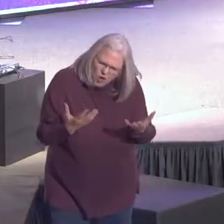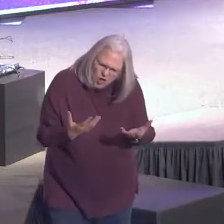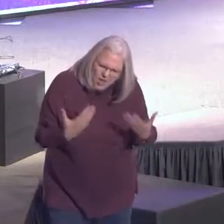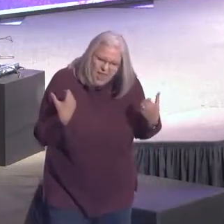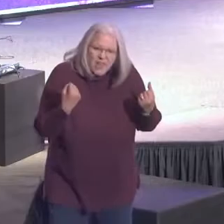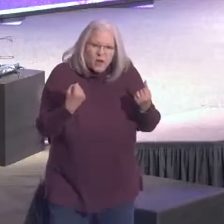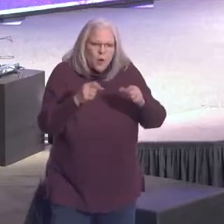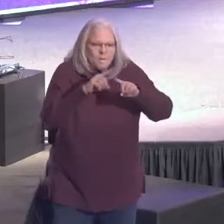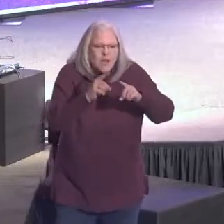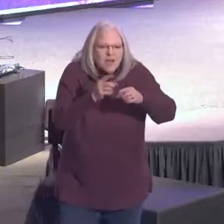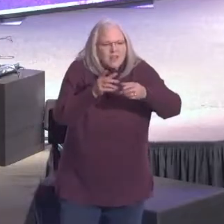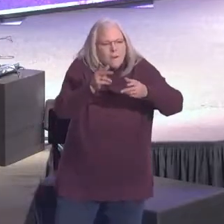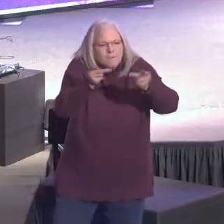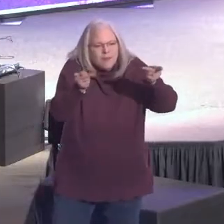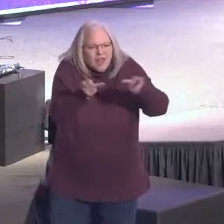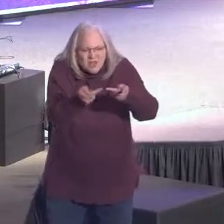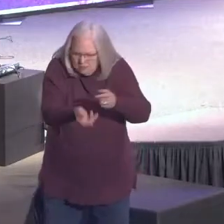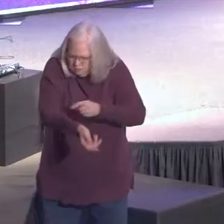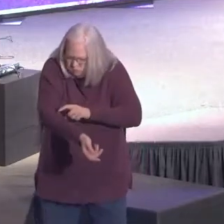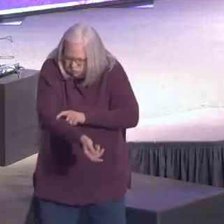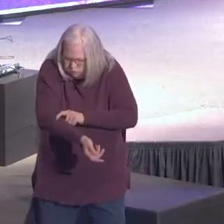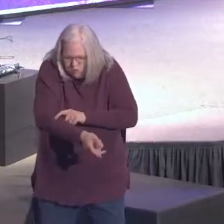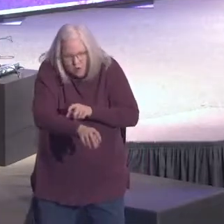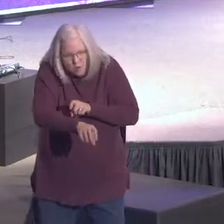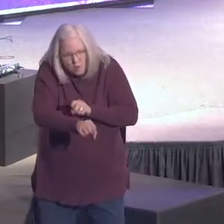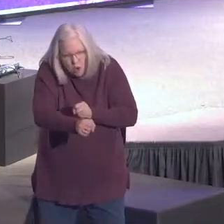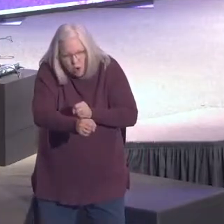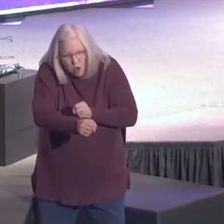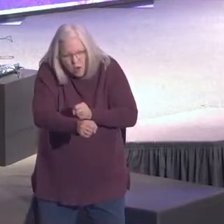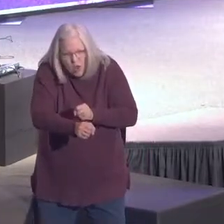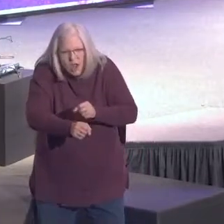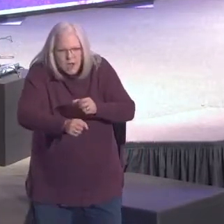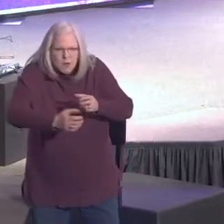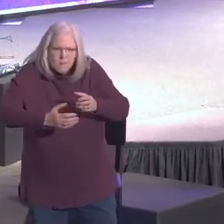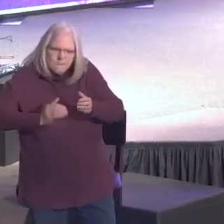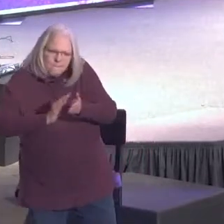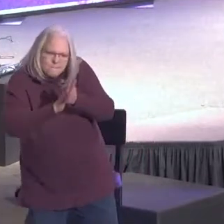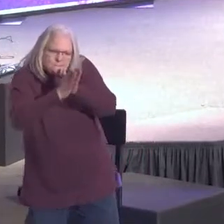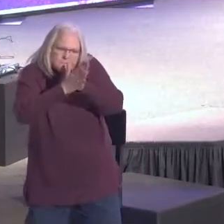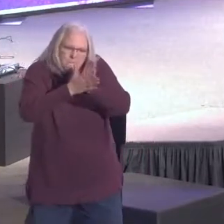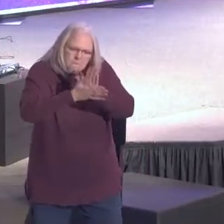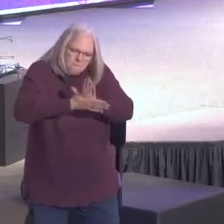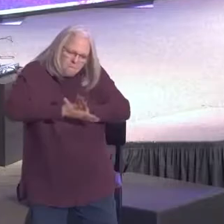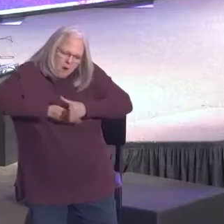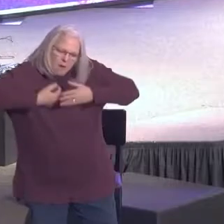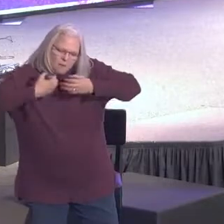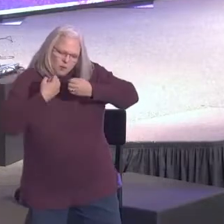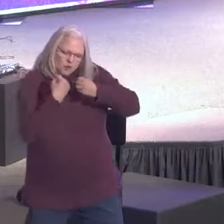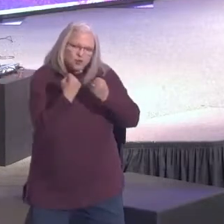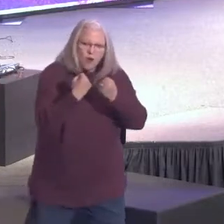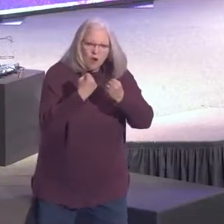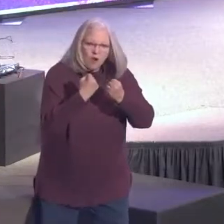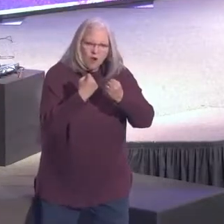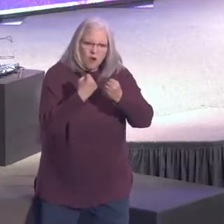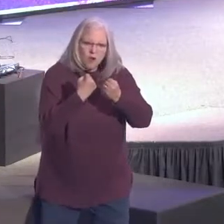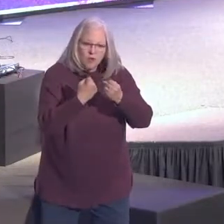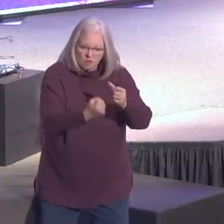place where it heals will even be stronger than the rest of his arm.